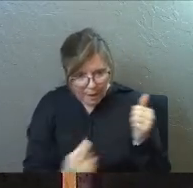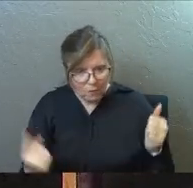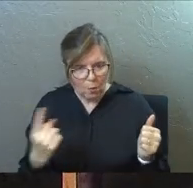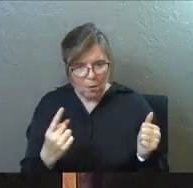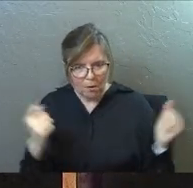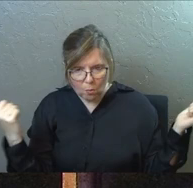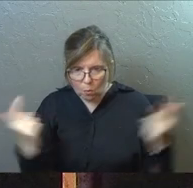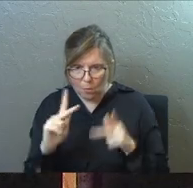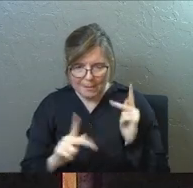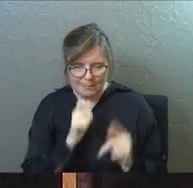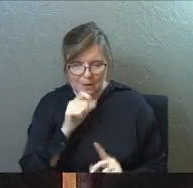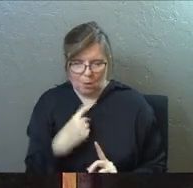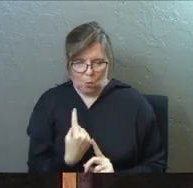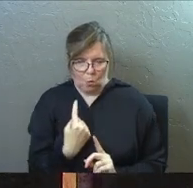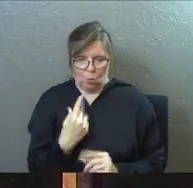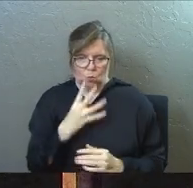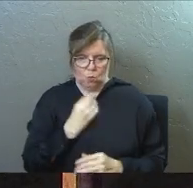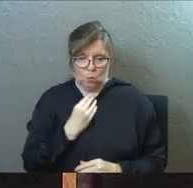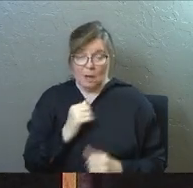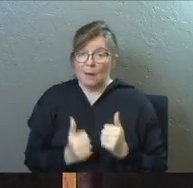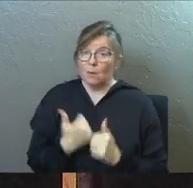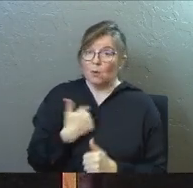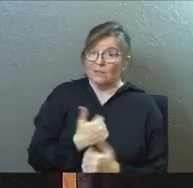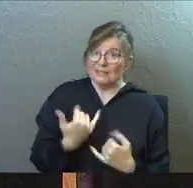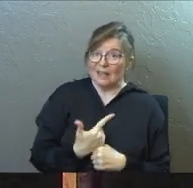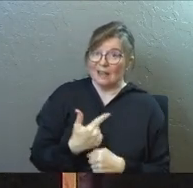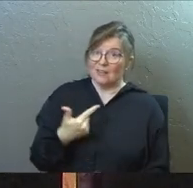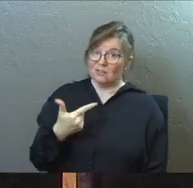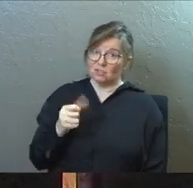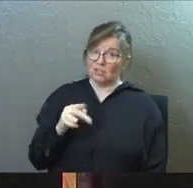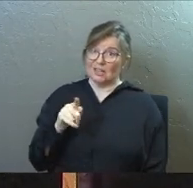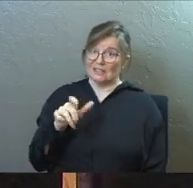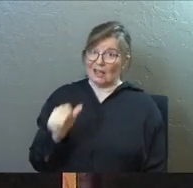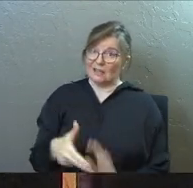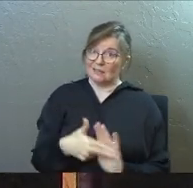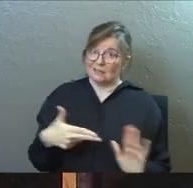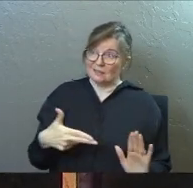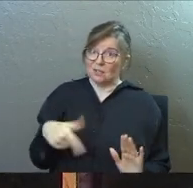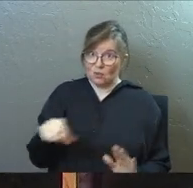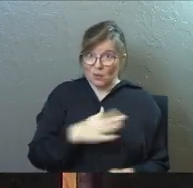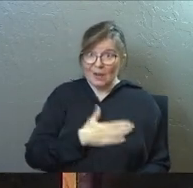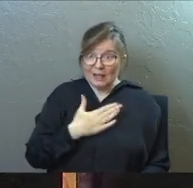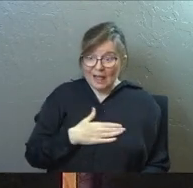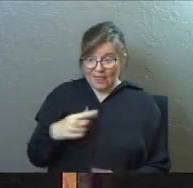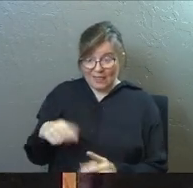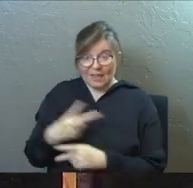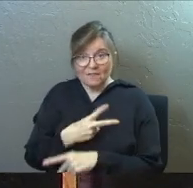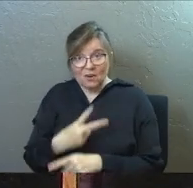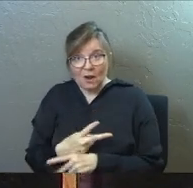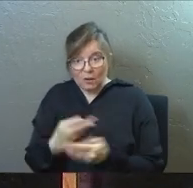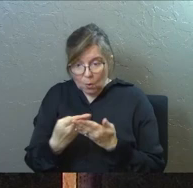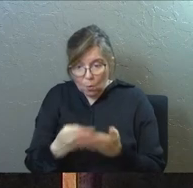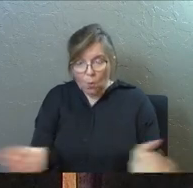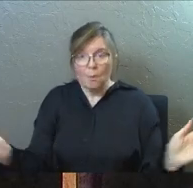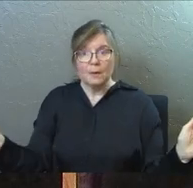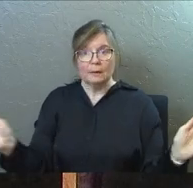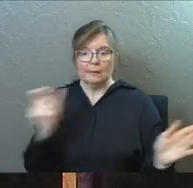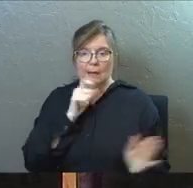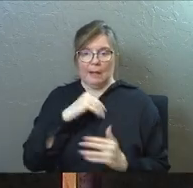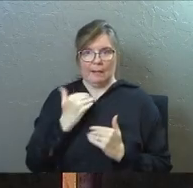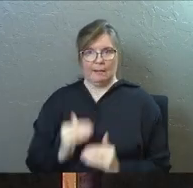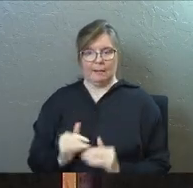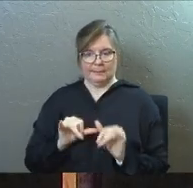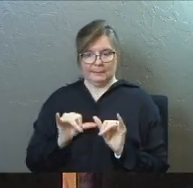everybody, and most of us in this room today are Gentiles, by the way, aren't you glad they figured this out, right,